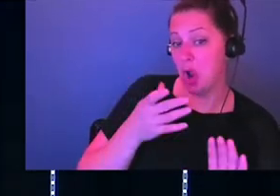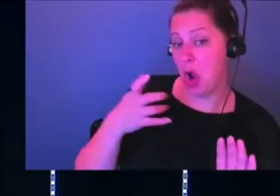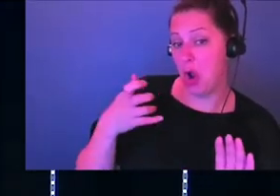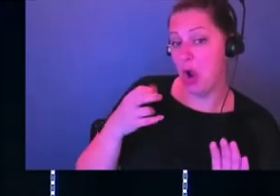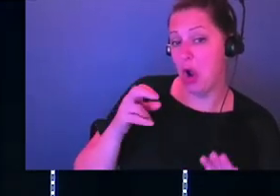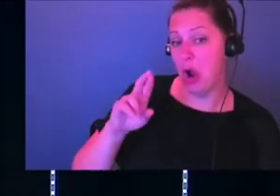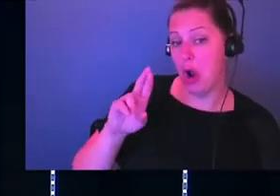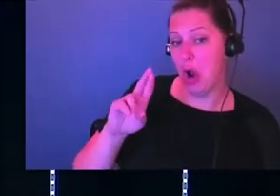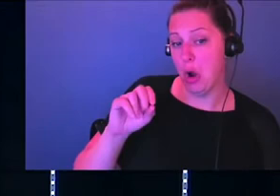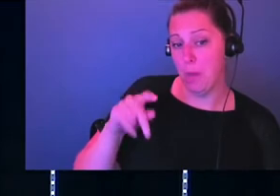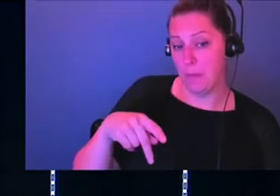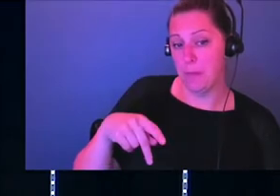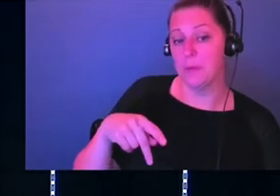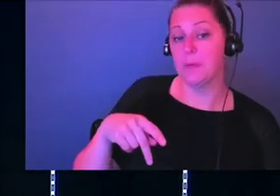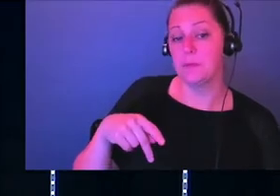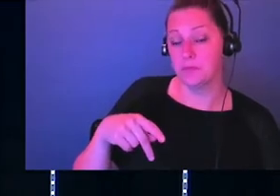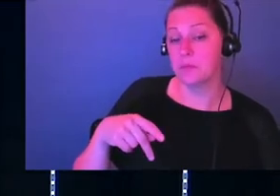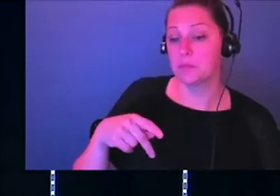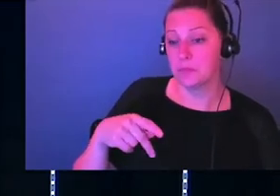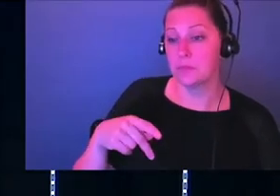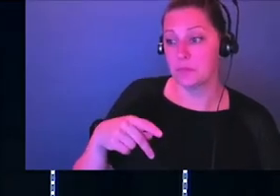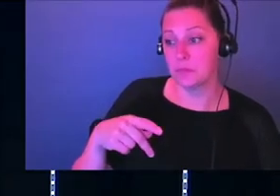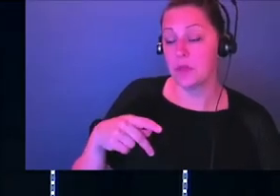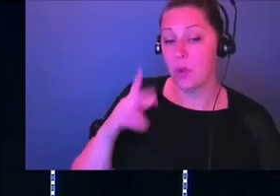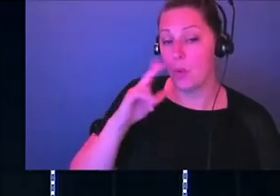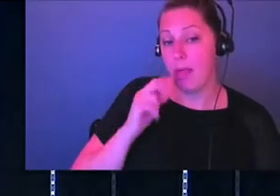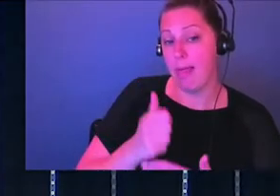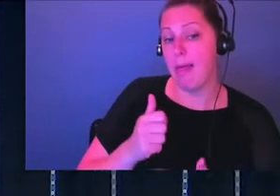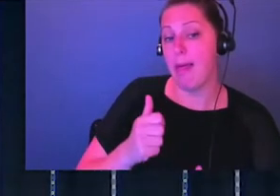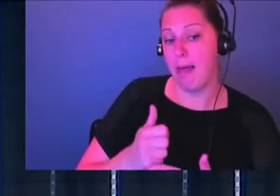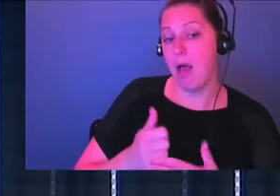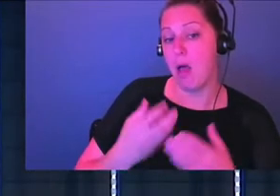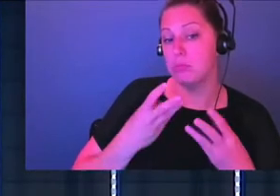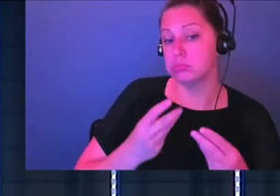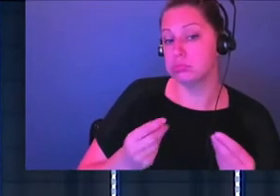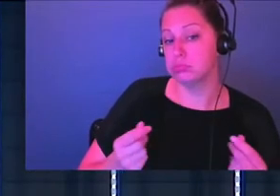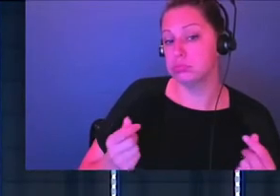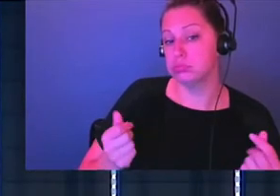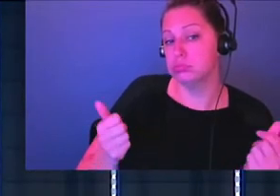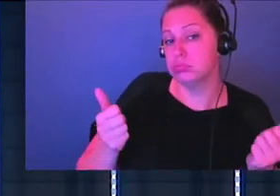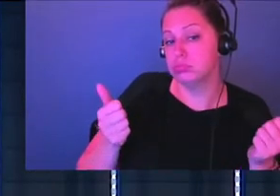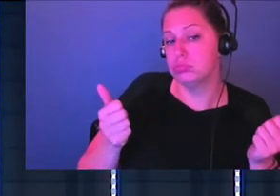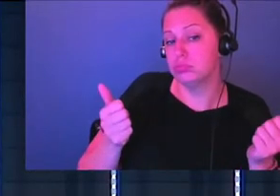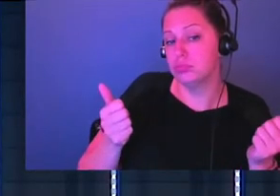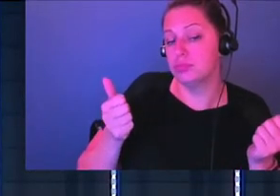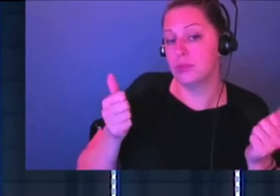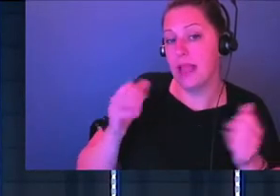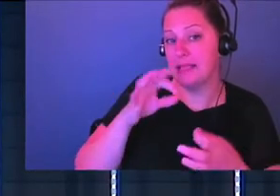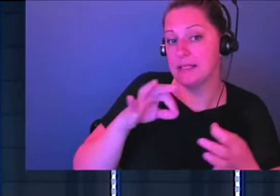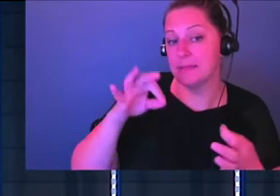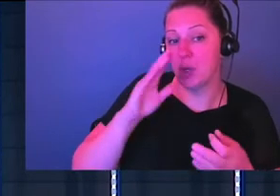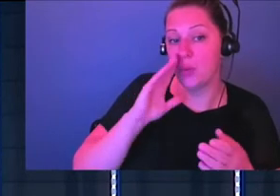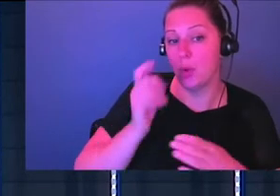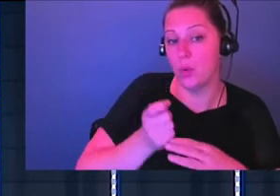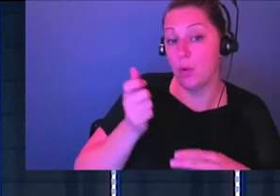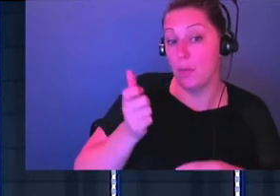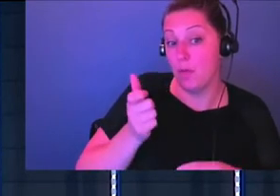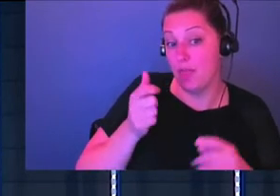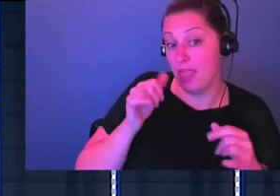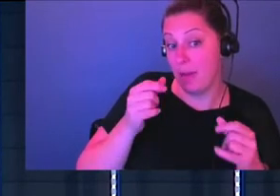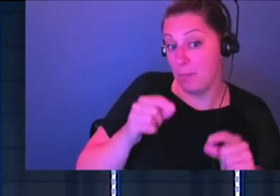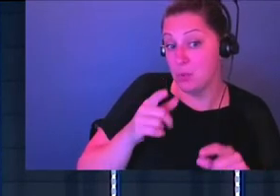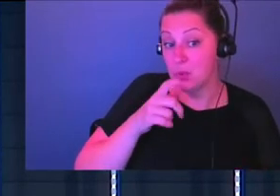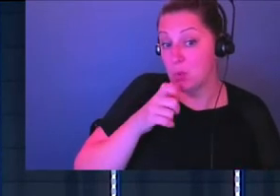the harp when I have one of these moments to soothe me, to remove that tormenting spirit. And so this person that comes in ends up being